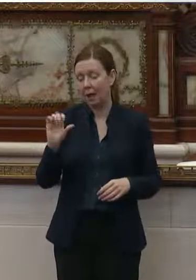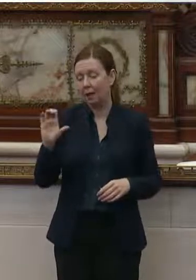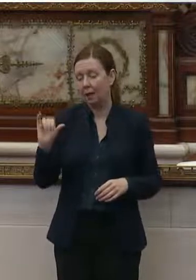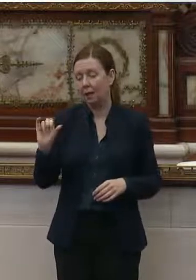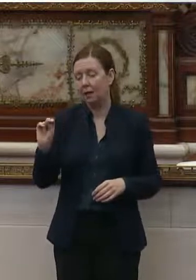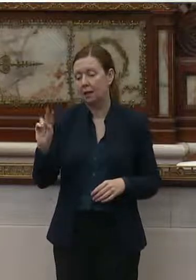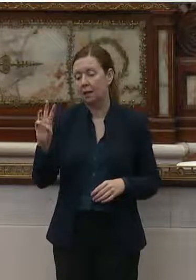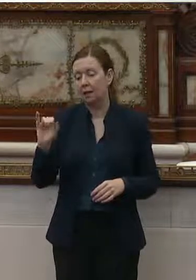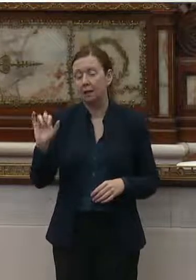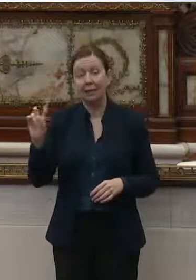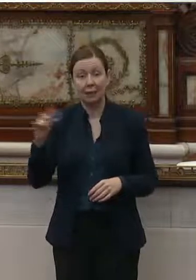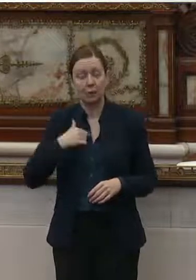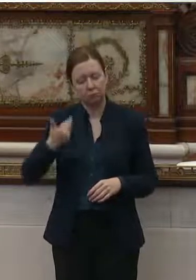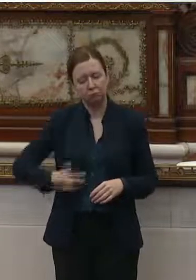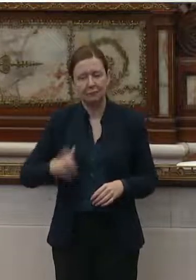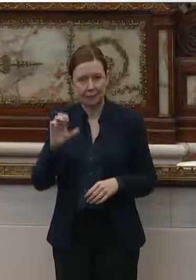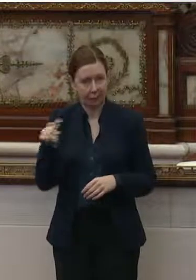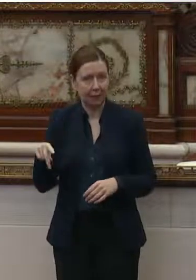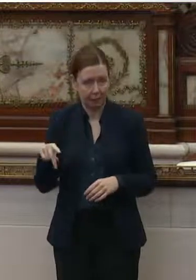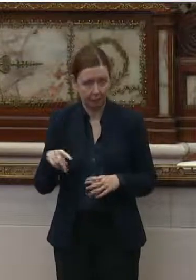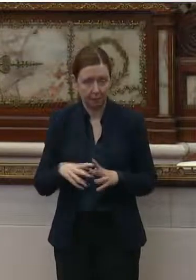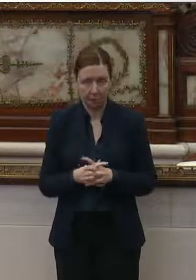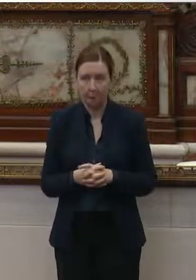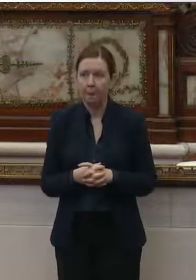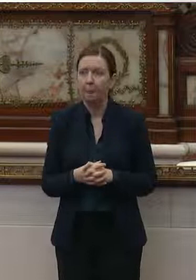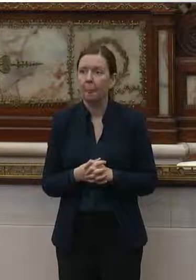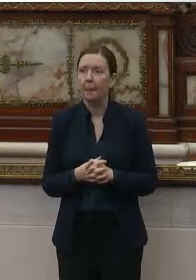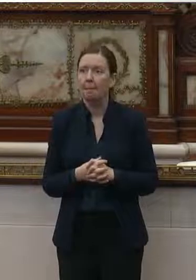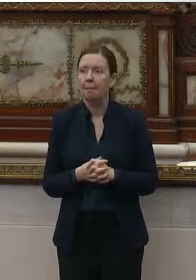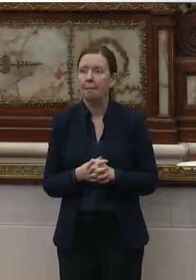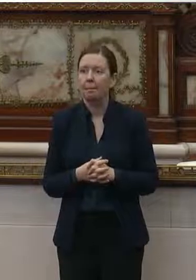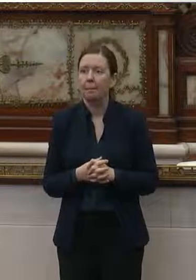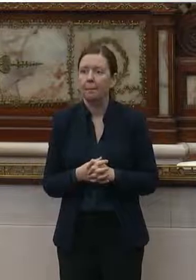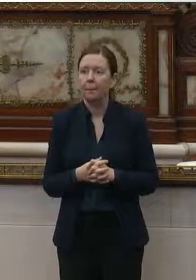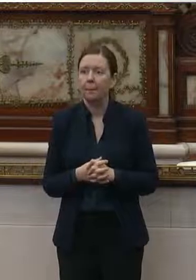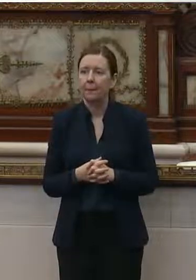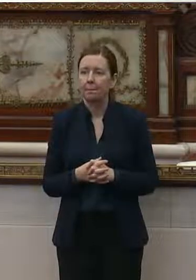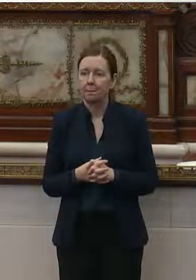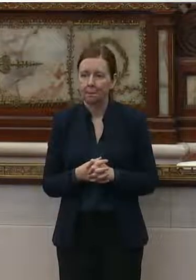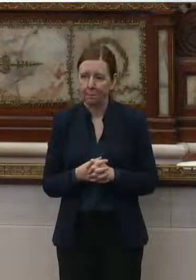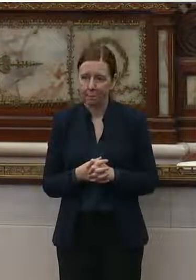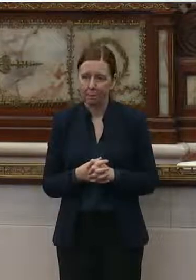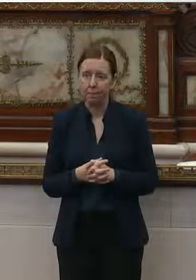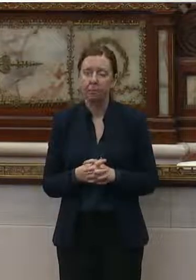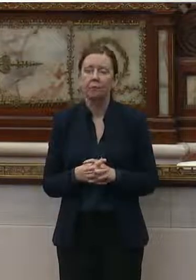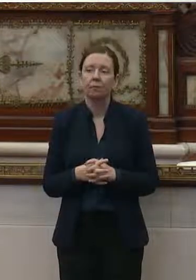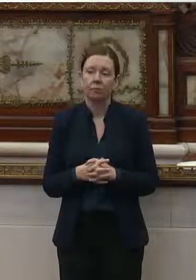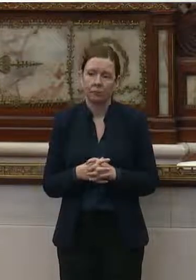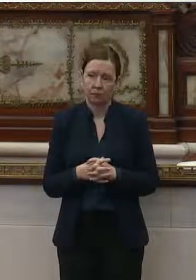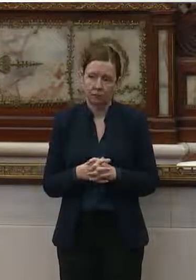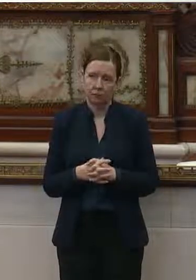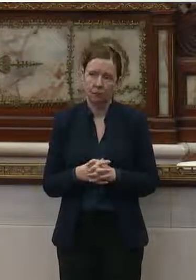cerebral palsy and am confined to...